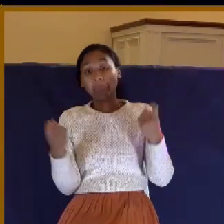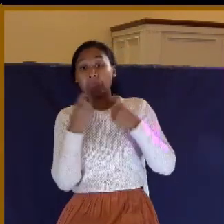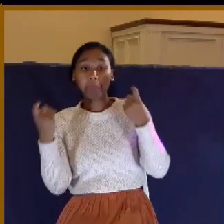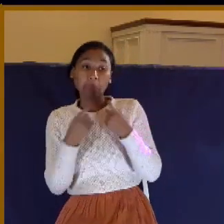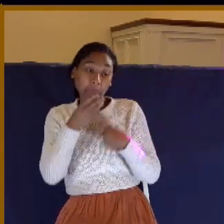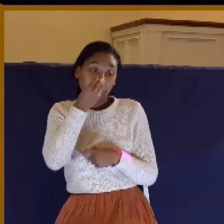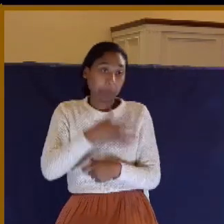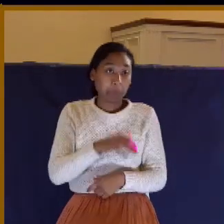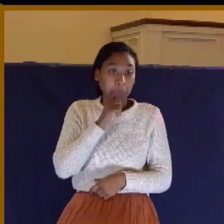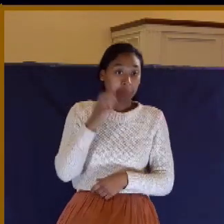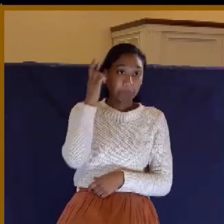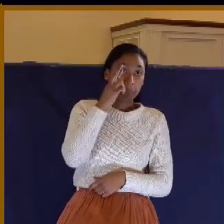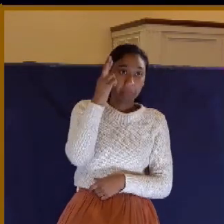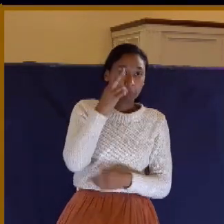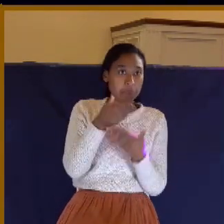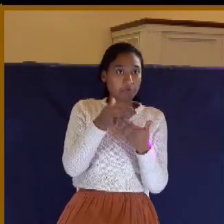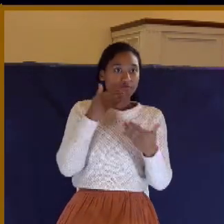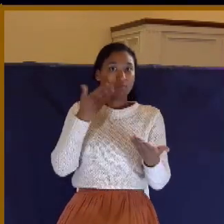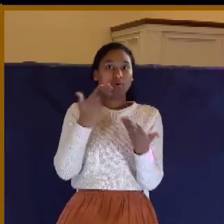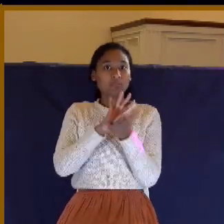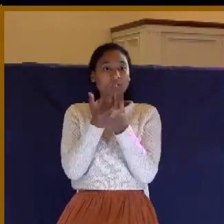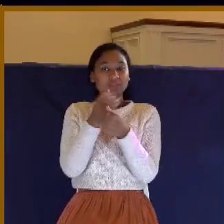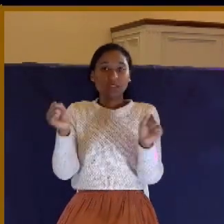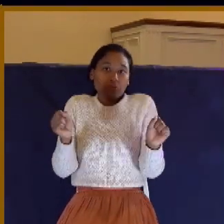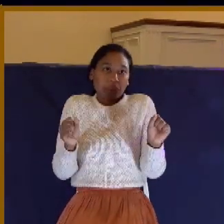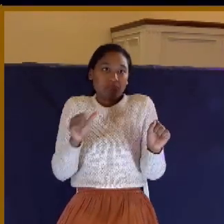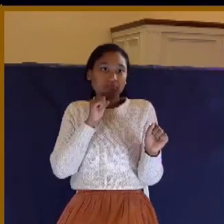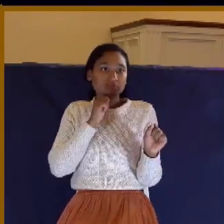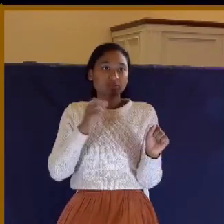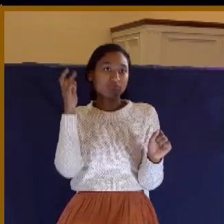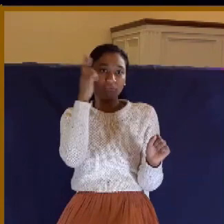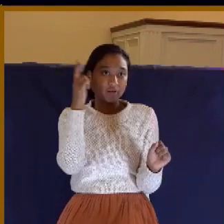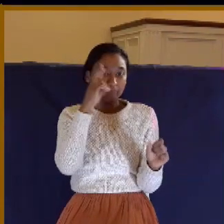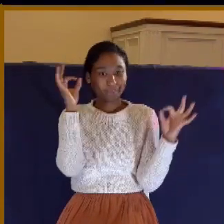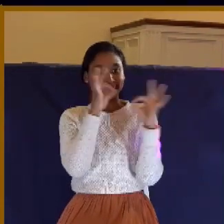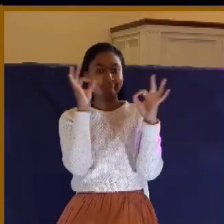Before salvation, you might not even really be cognizant of sin.